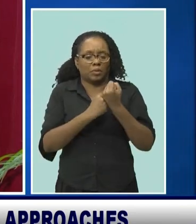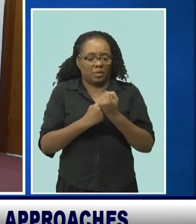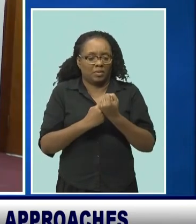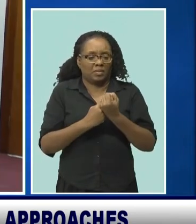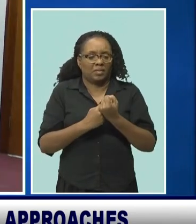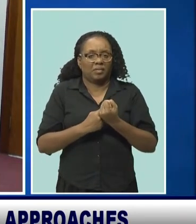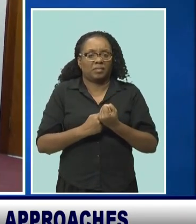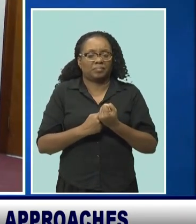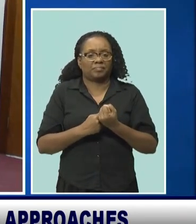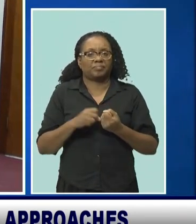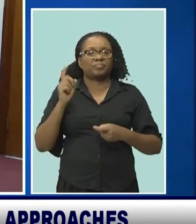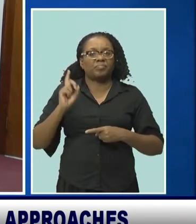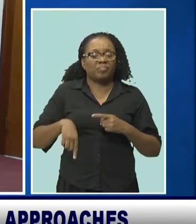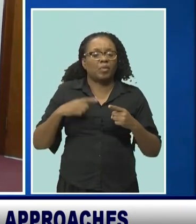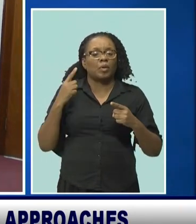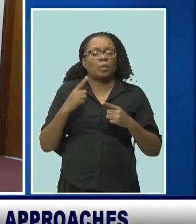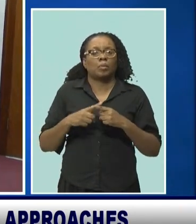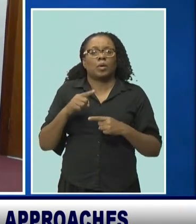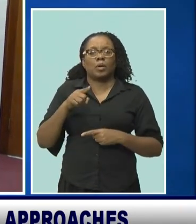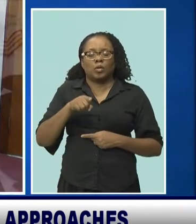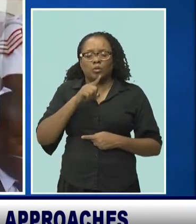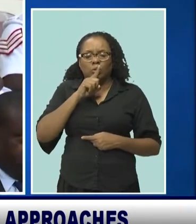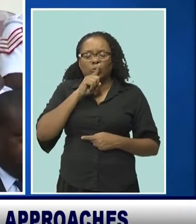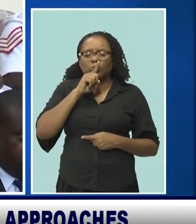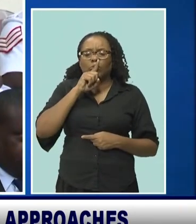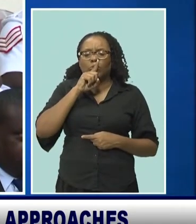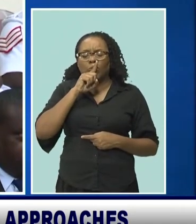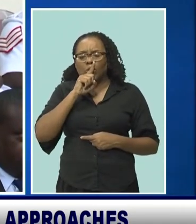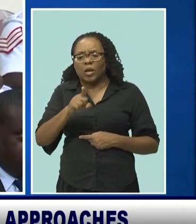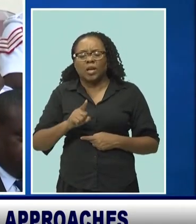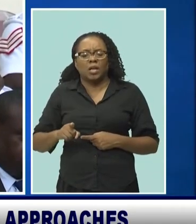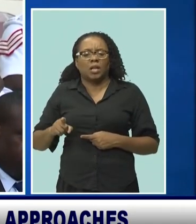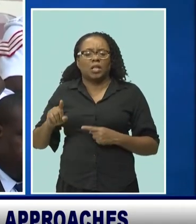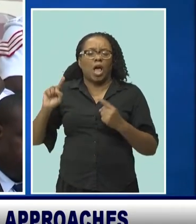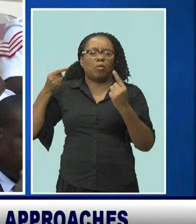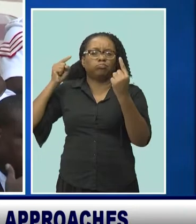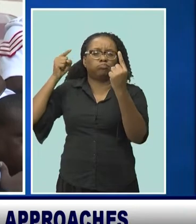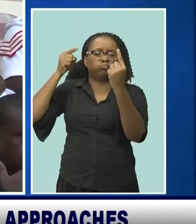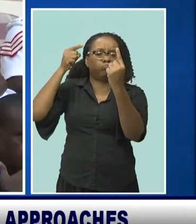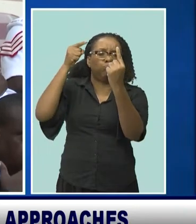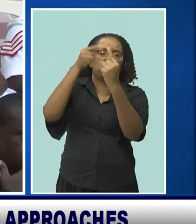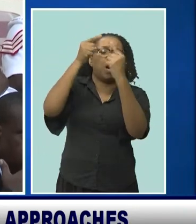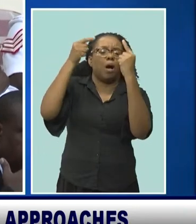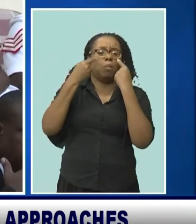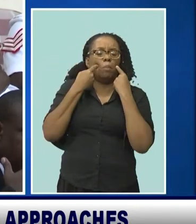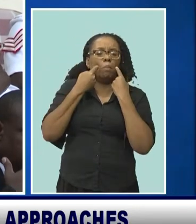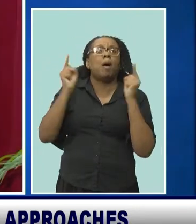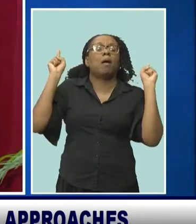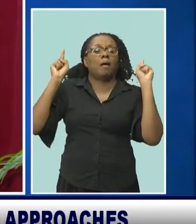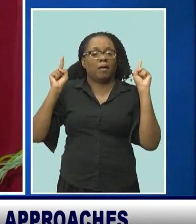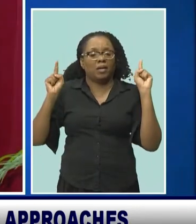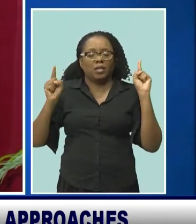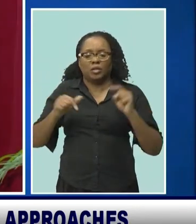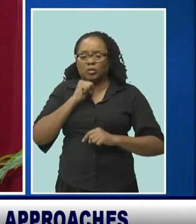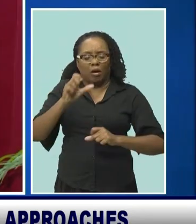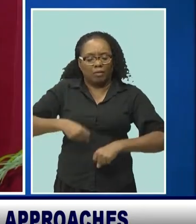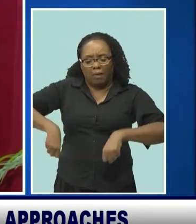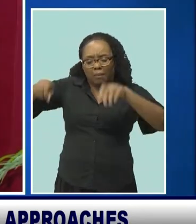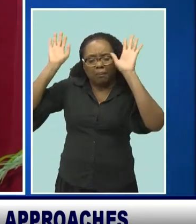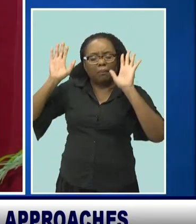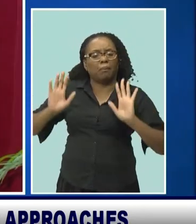it is when you reach the end of the line. That is when you have achieved your goals. When you have not given up.